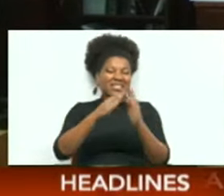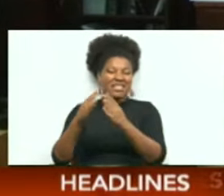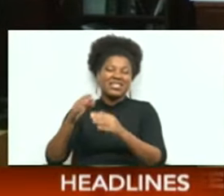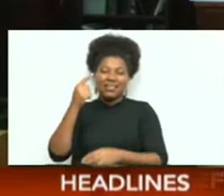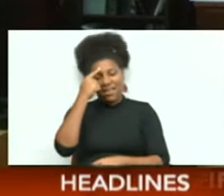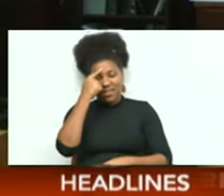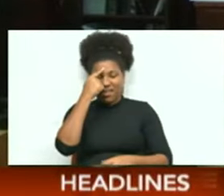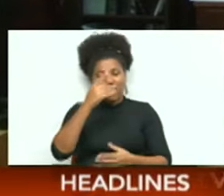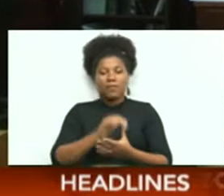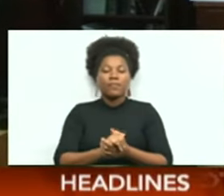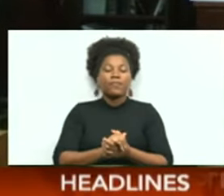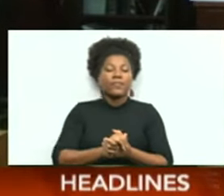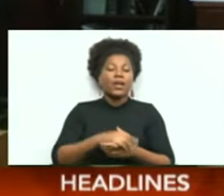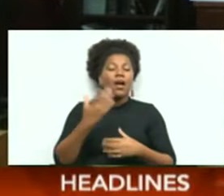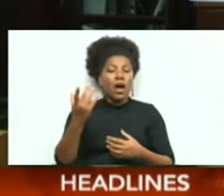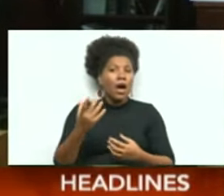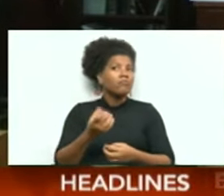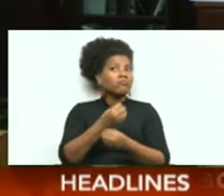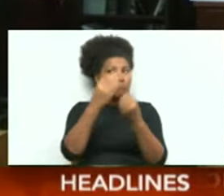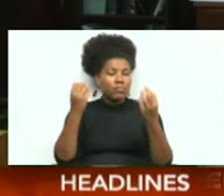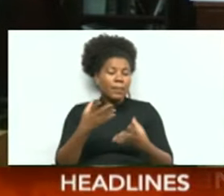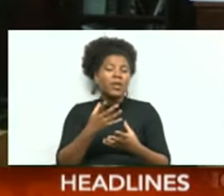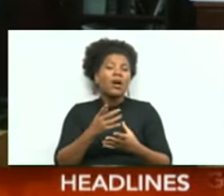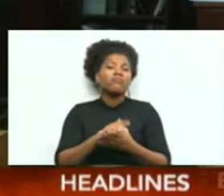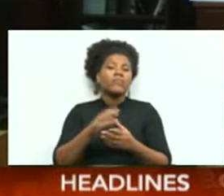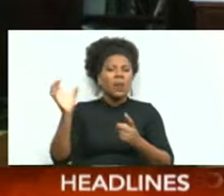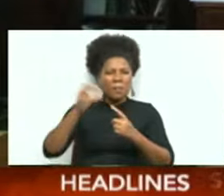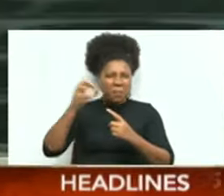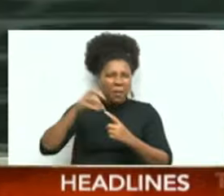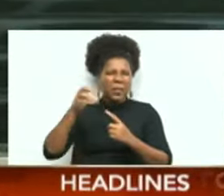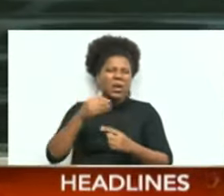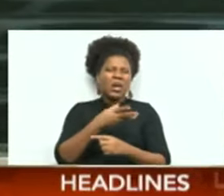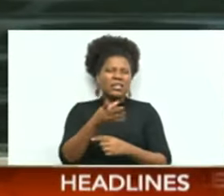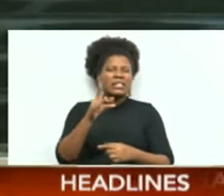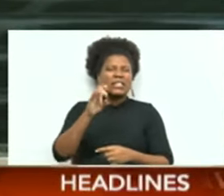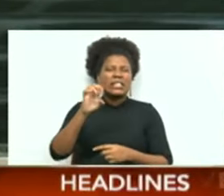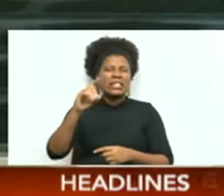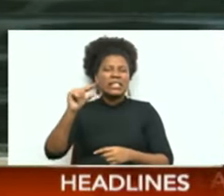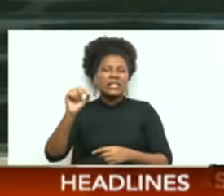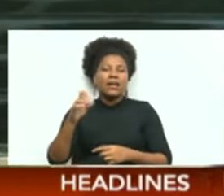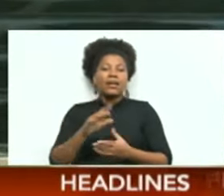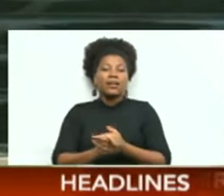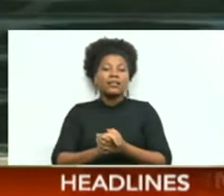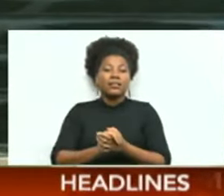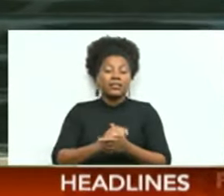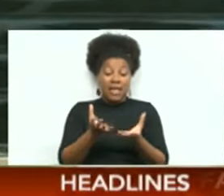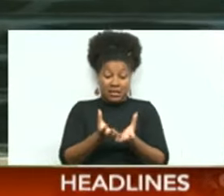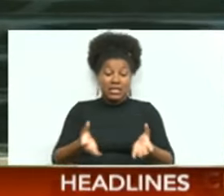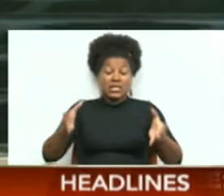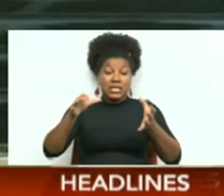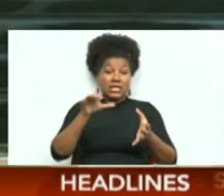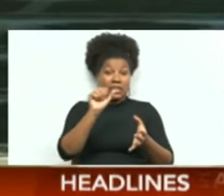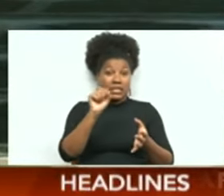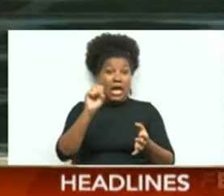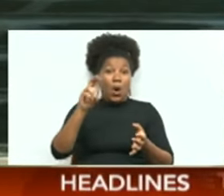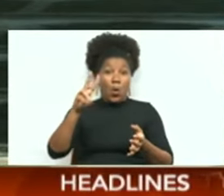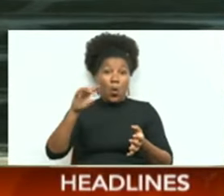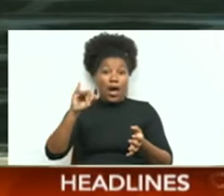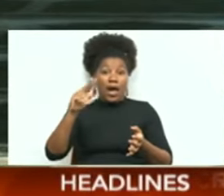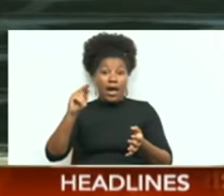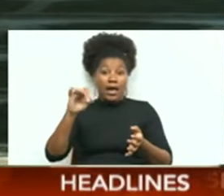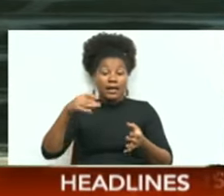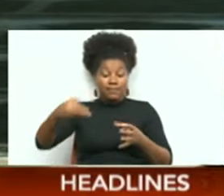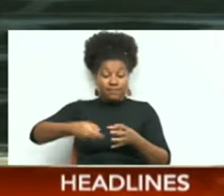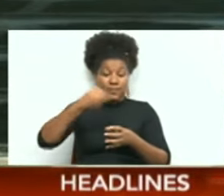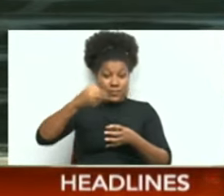he says a popular Eid delicacy has a big role. Savine has a big role to play in market and to